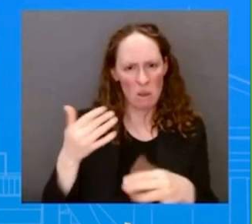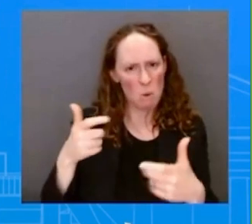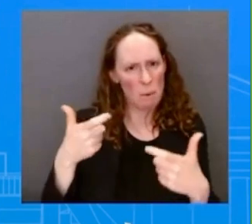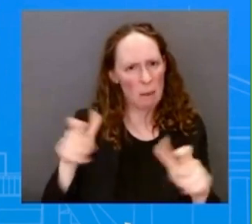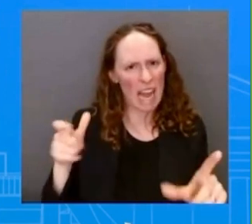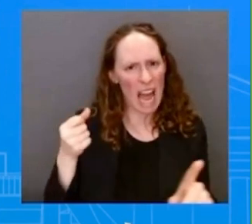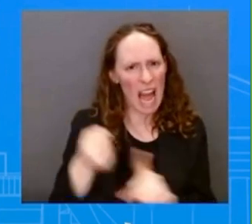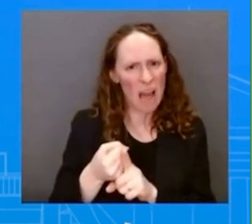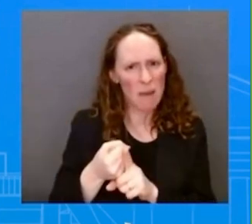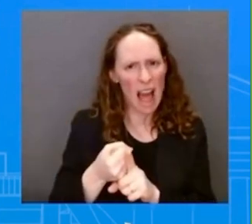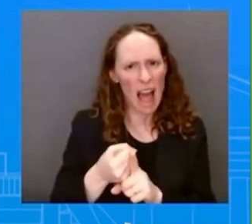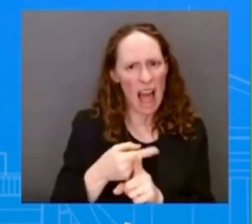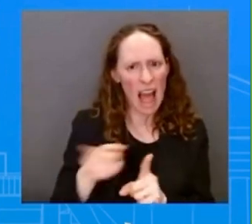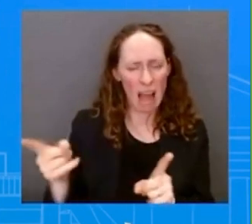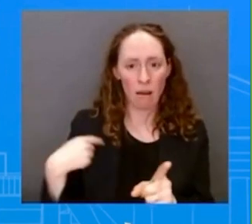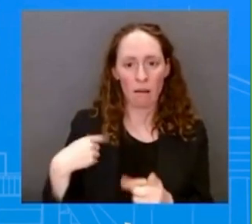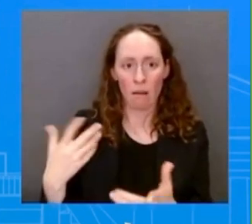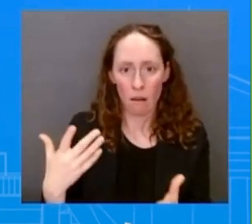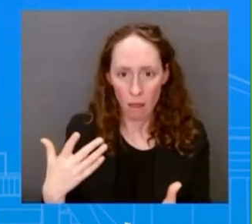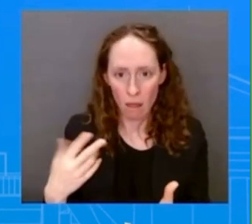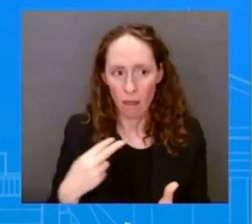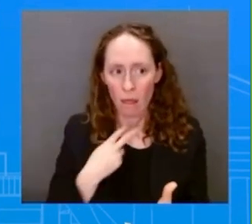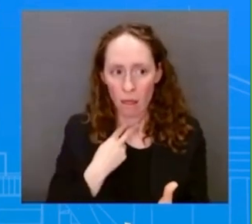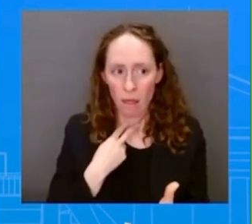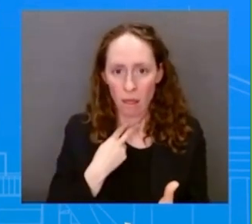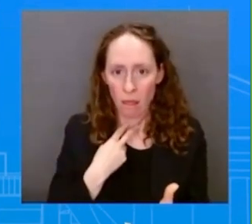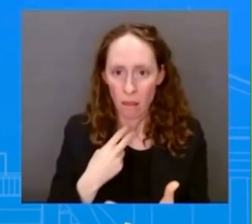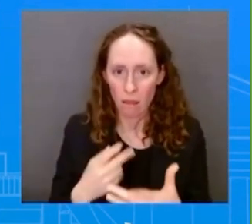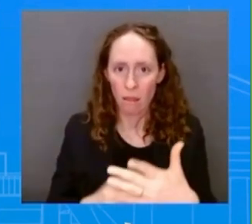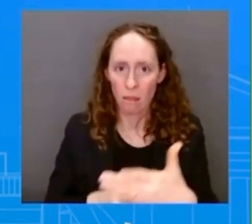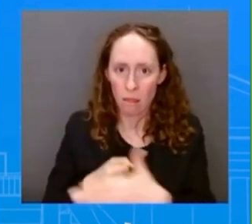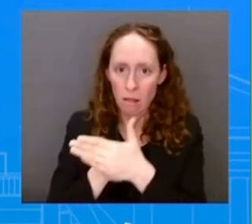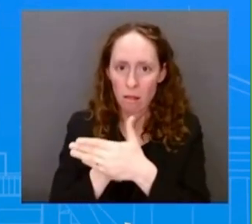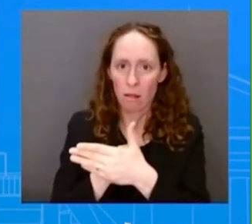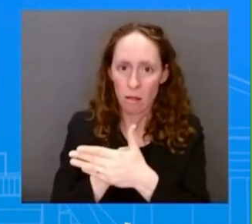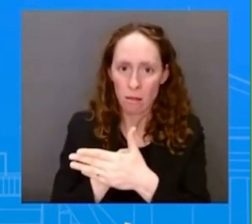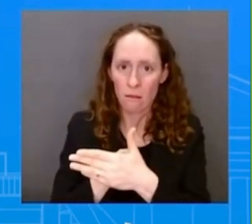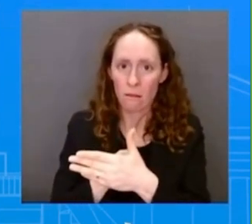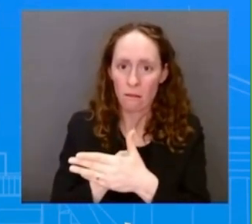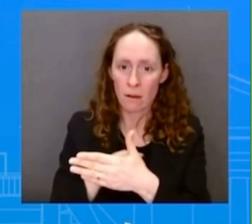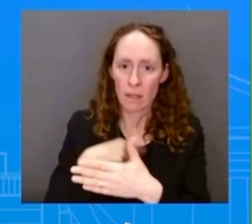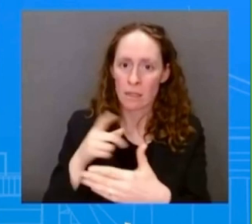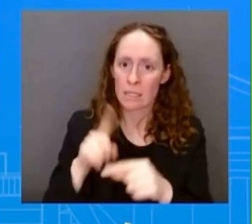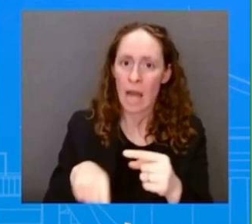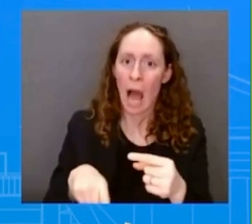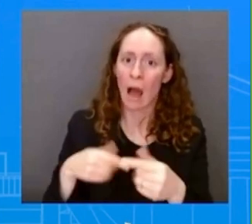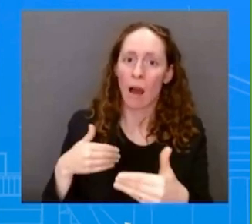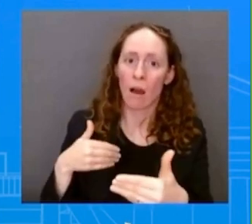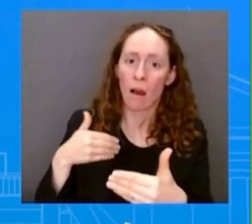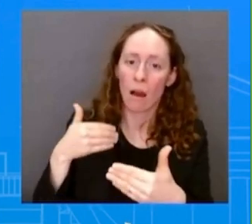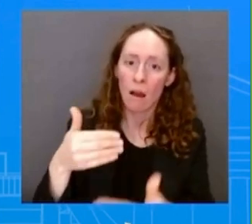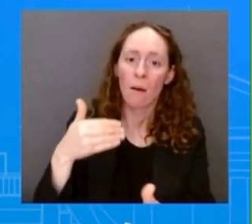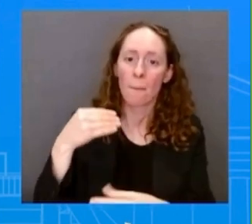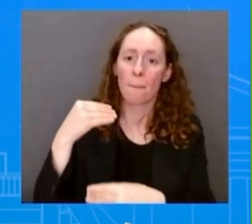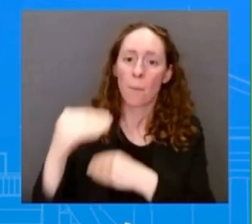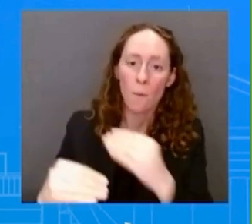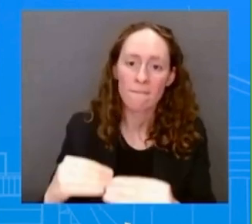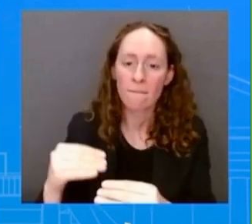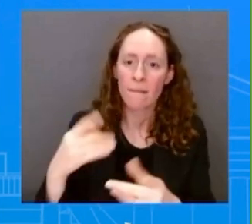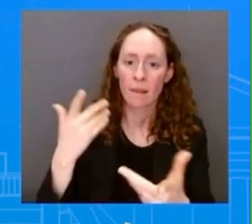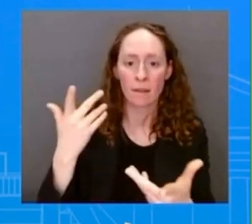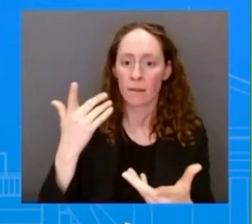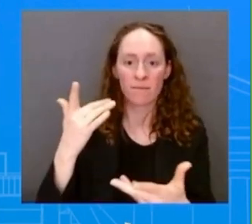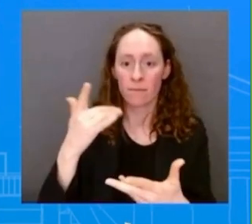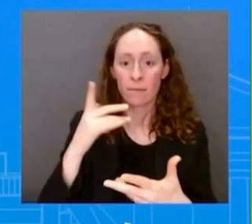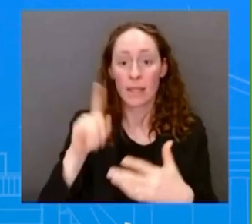And they can't assume these new, uh, jobs of responsibility. Uh, and it absolutely, if it, if it goes on too long, it could absolutely